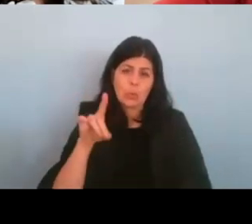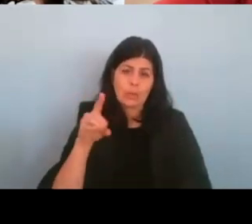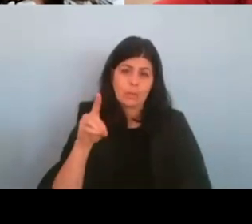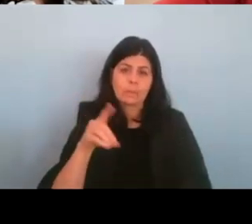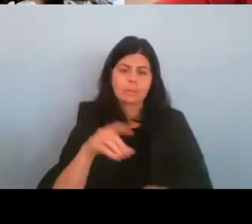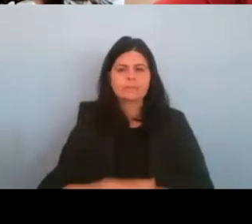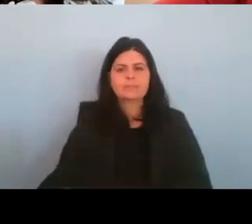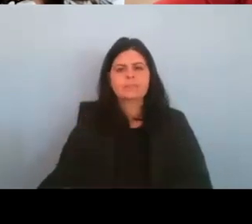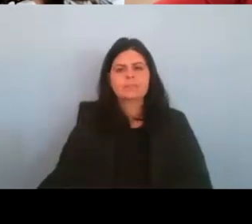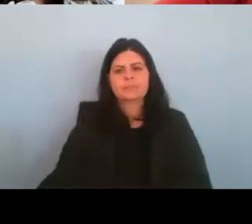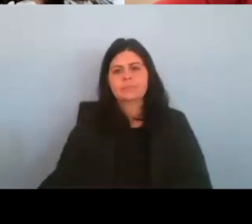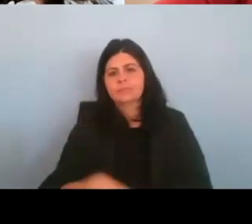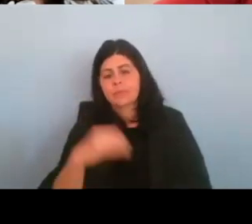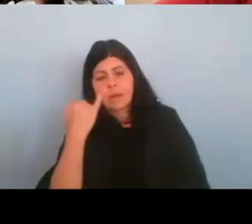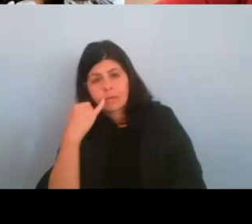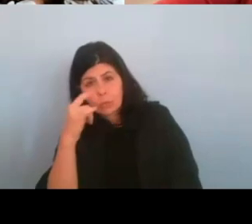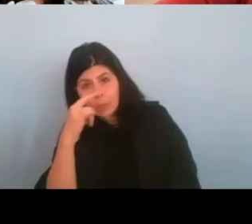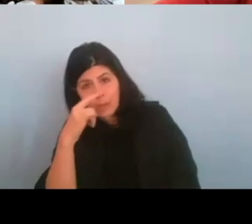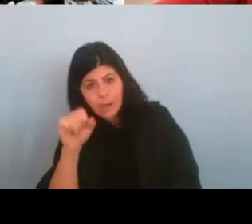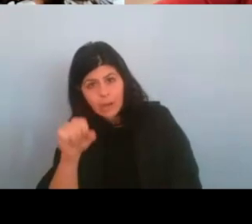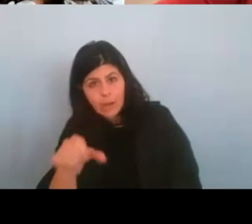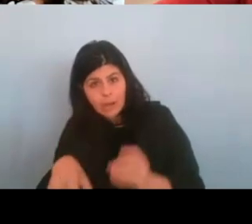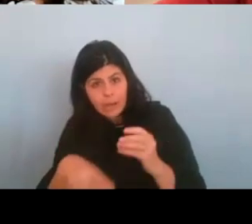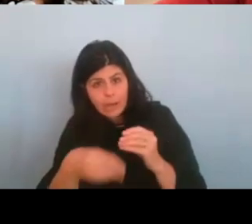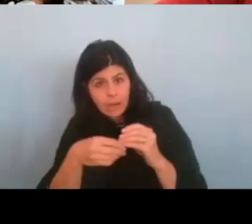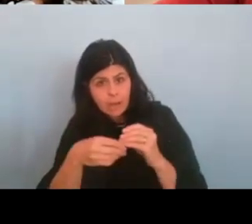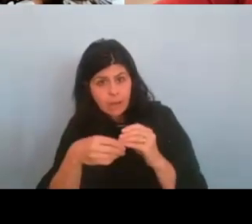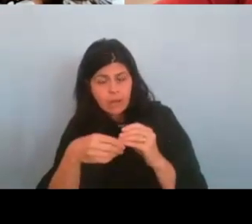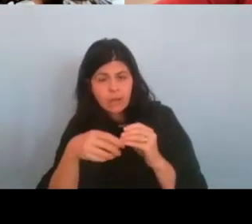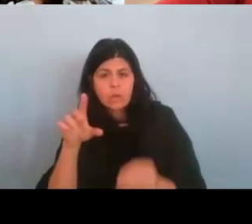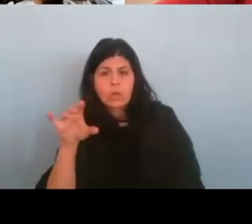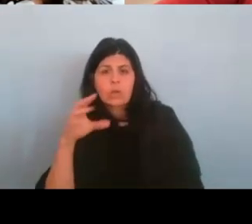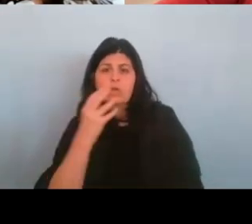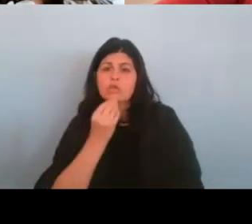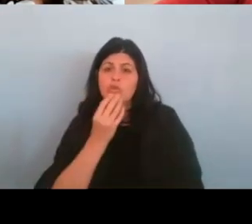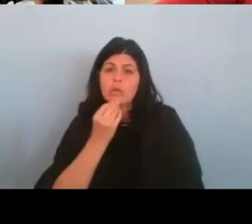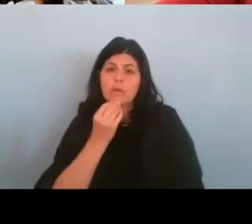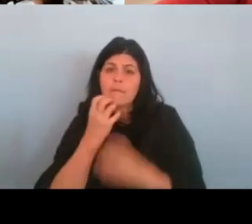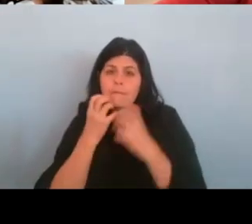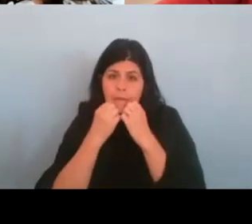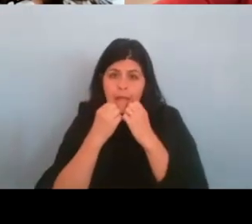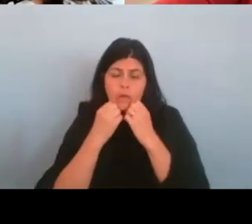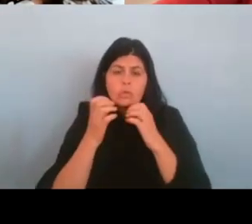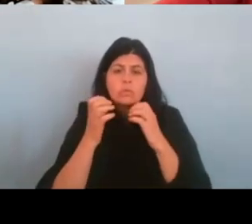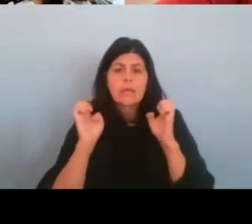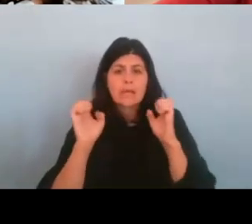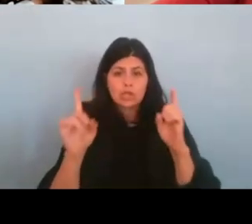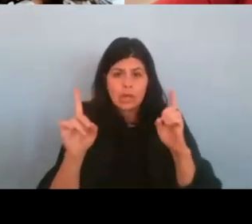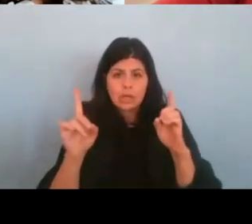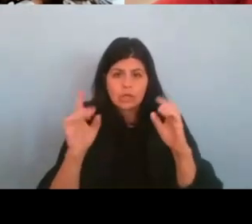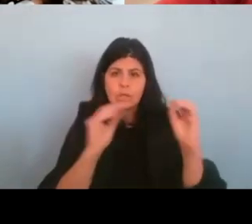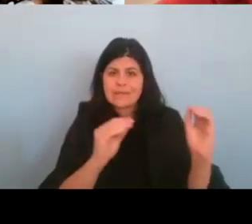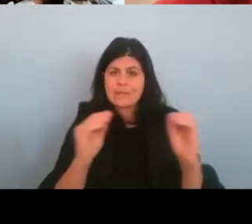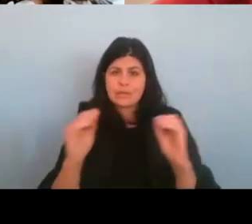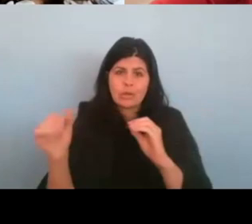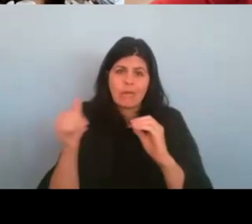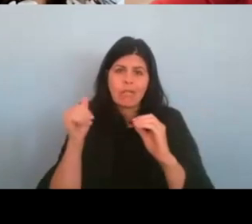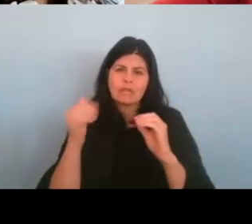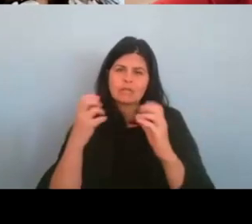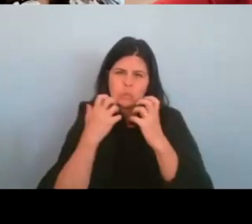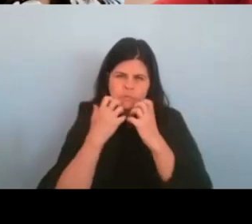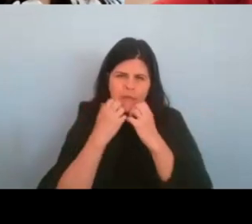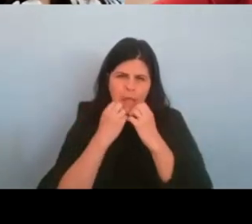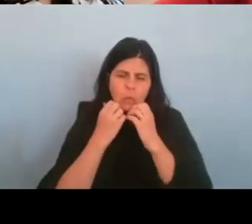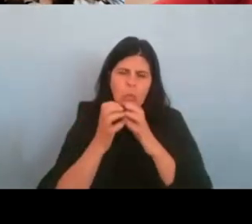If I may, I would also add, you know, that Judaism values education and teaching others, you know, that that's a huge value. And I